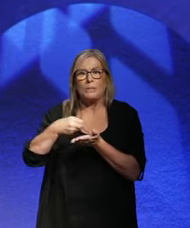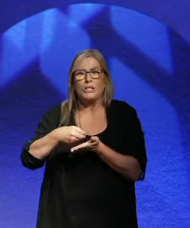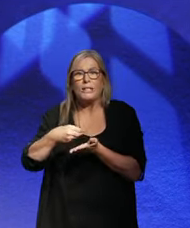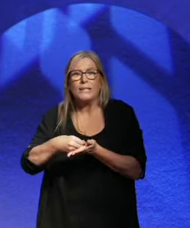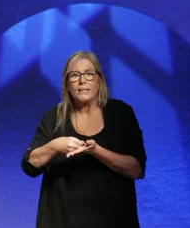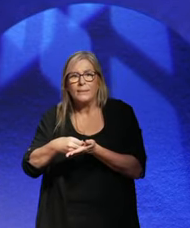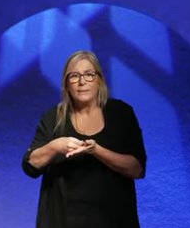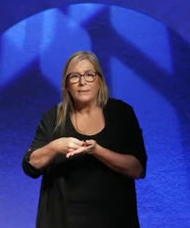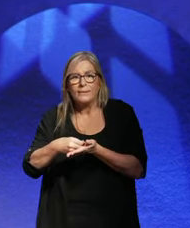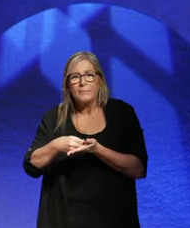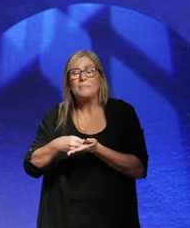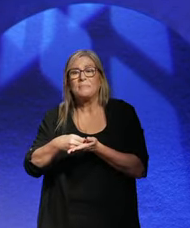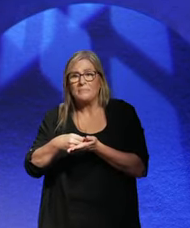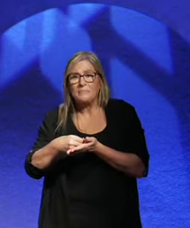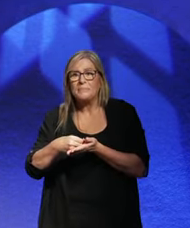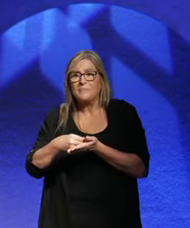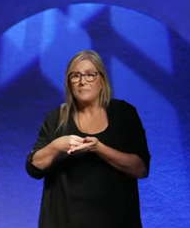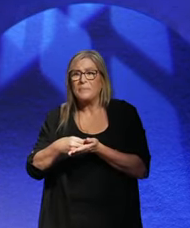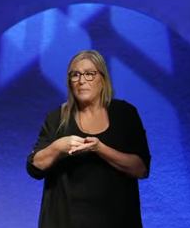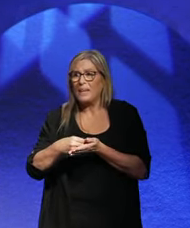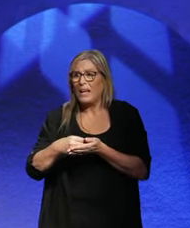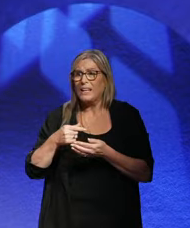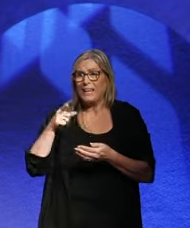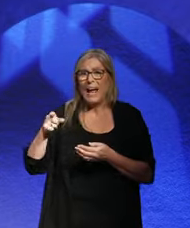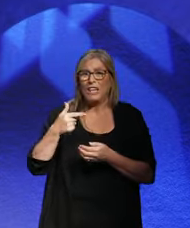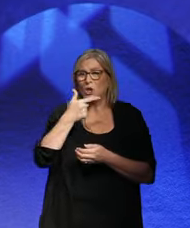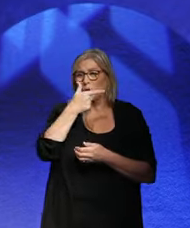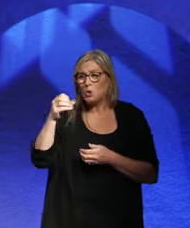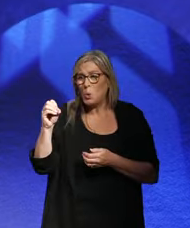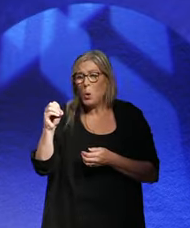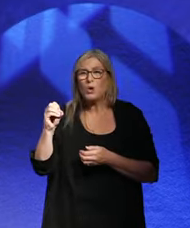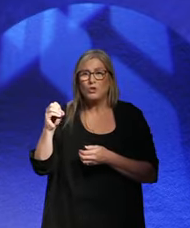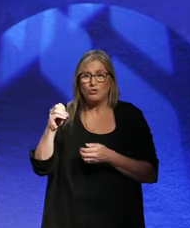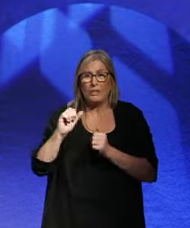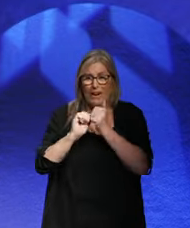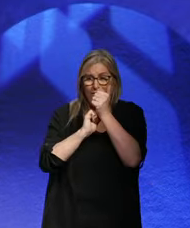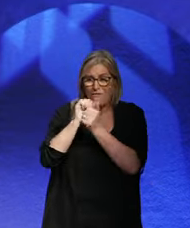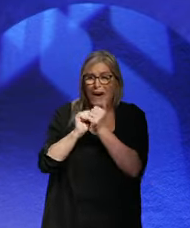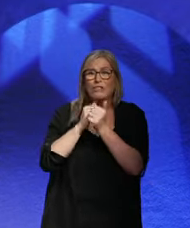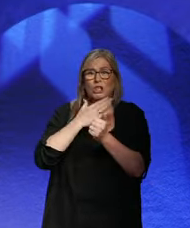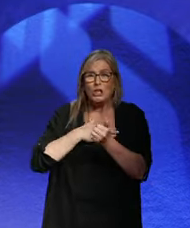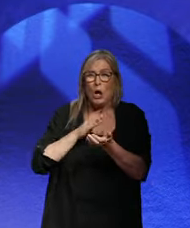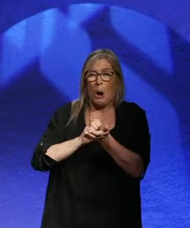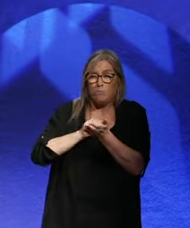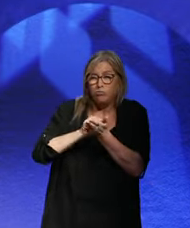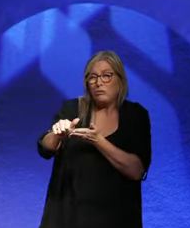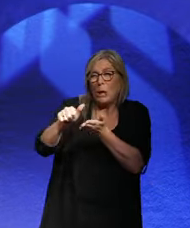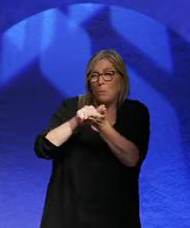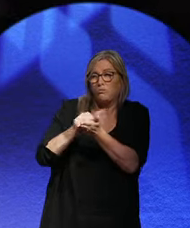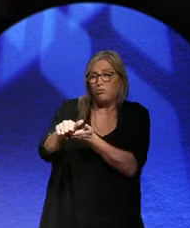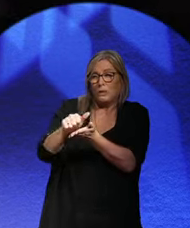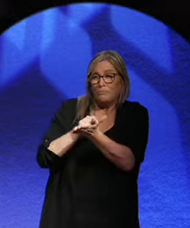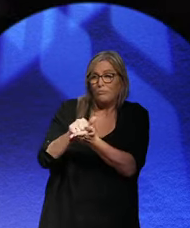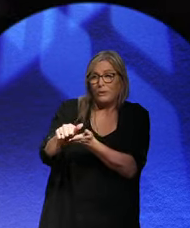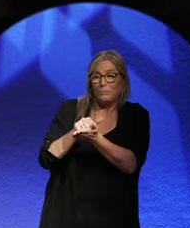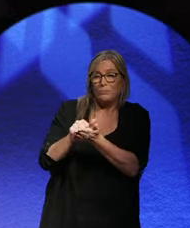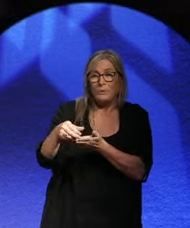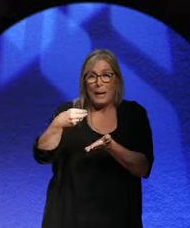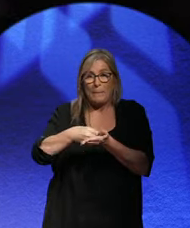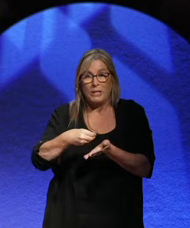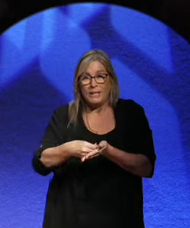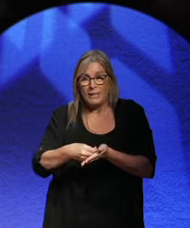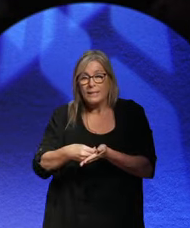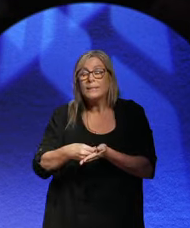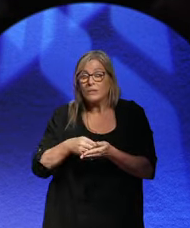They had nearly 200 factories that just printed money. And so what they did was,